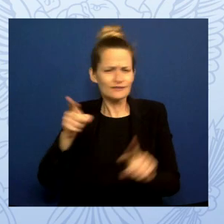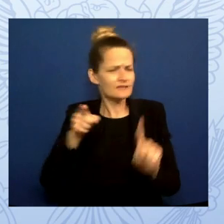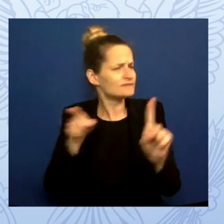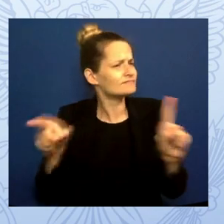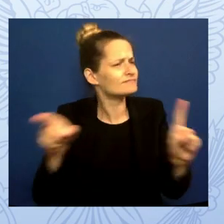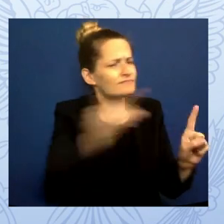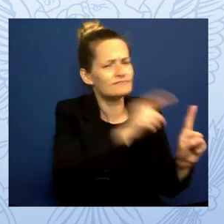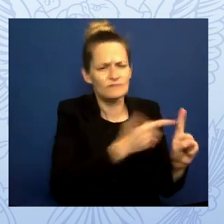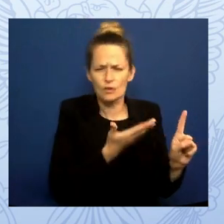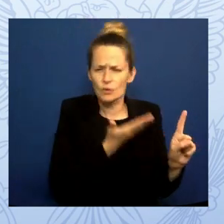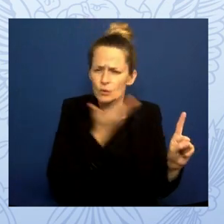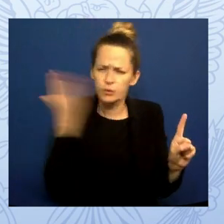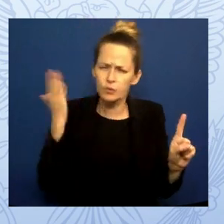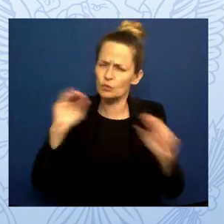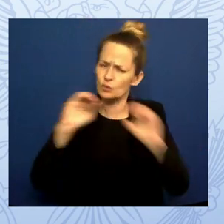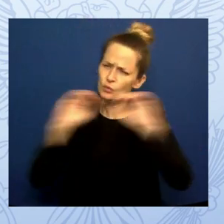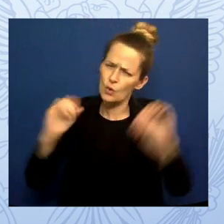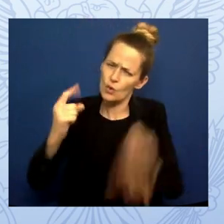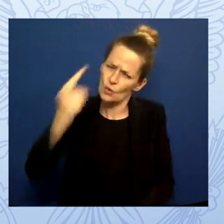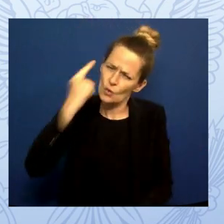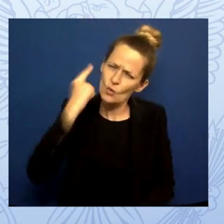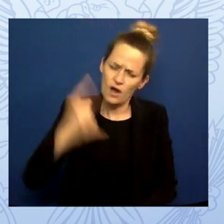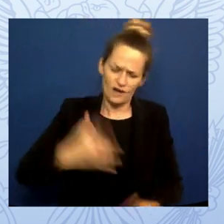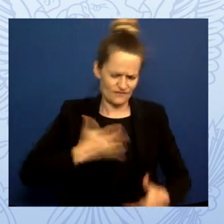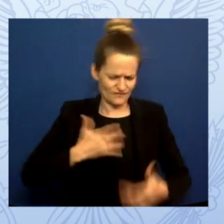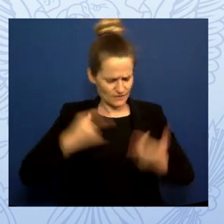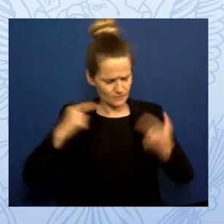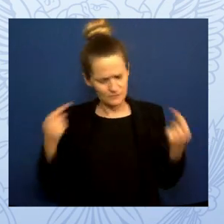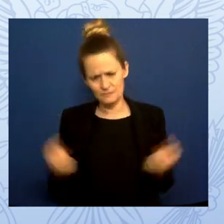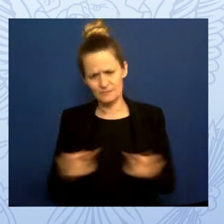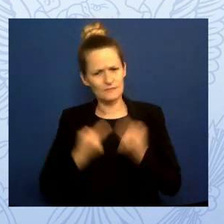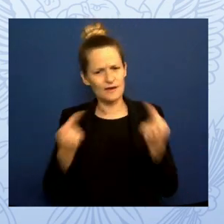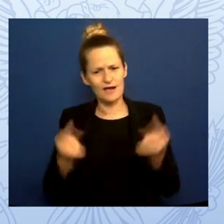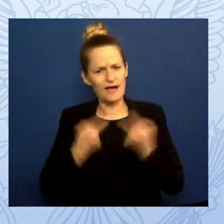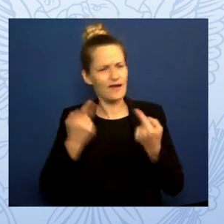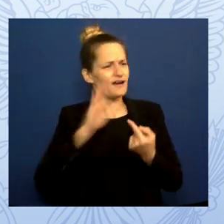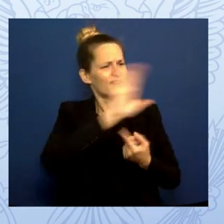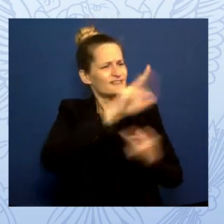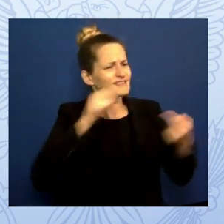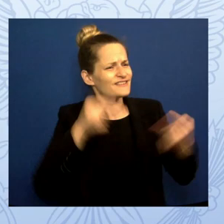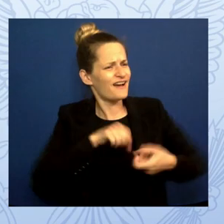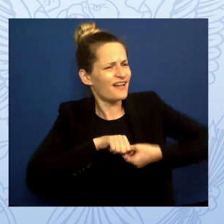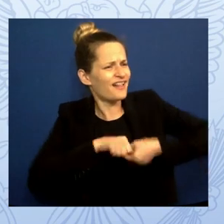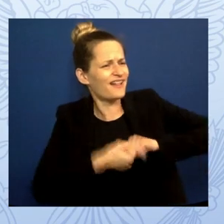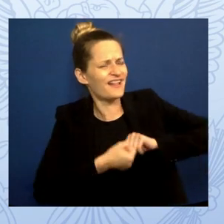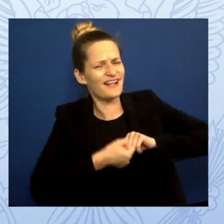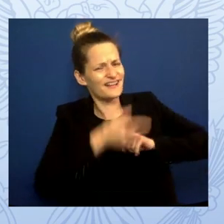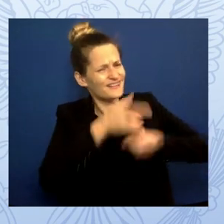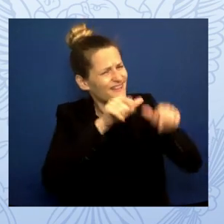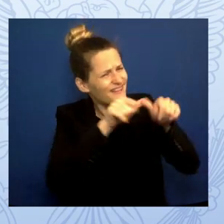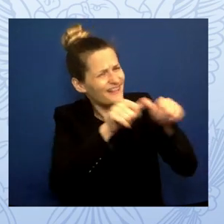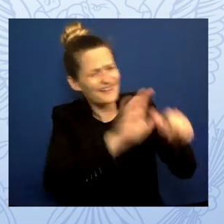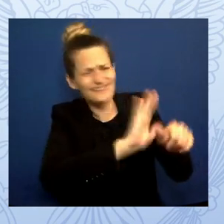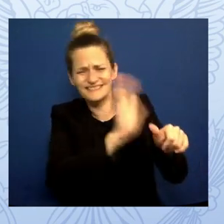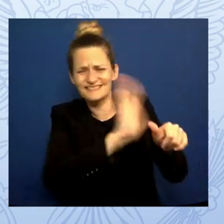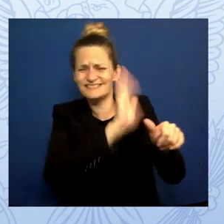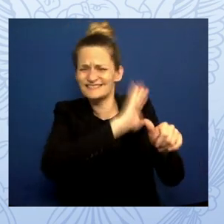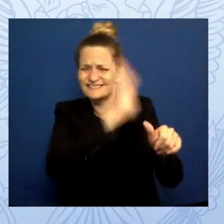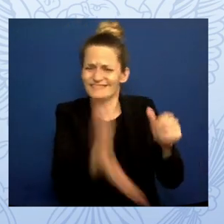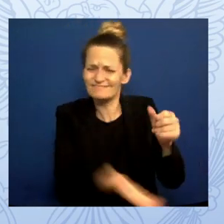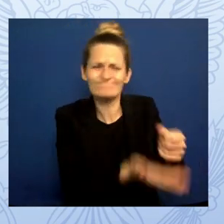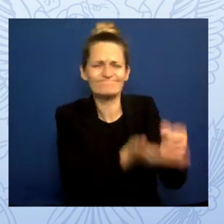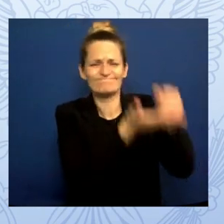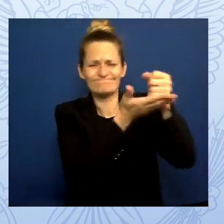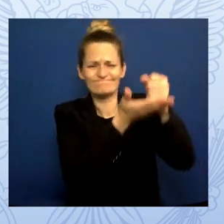be hidden. We want young people everywhere to know, we see you, we hear